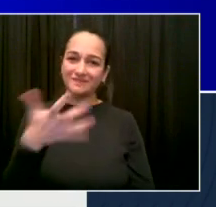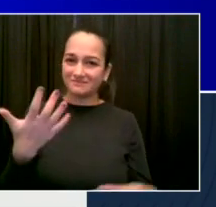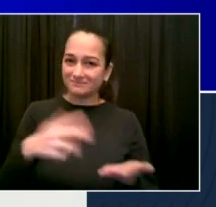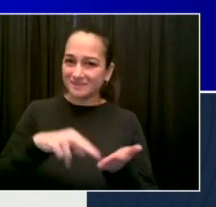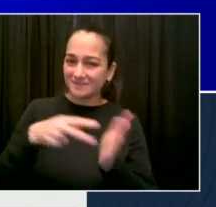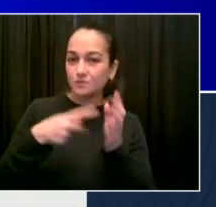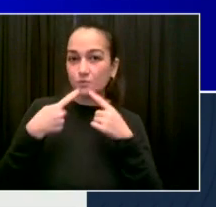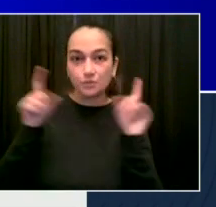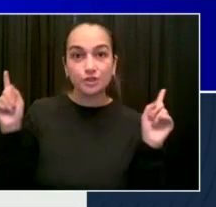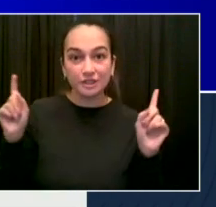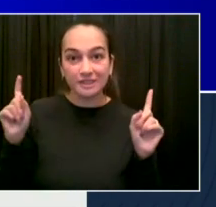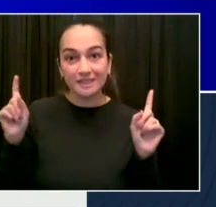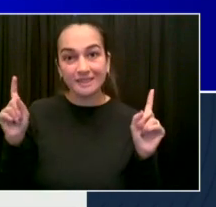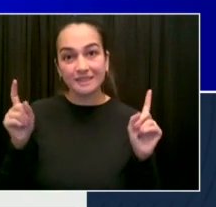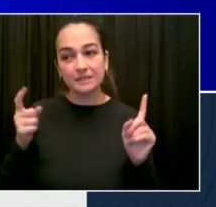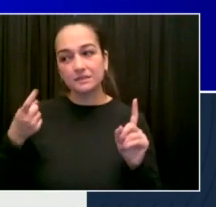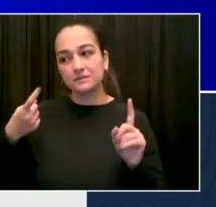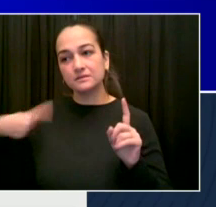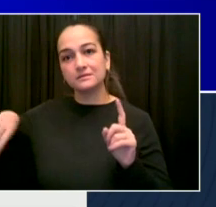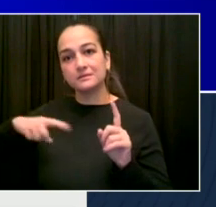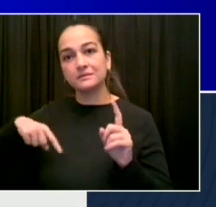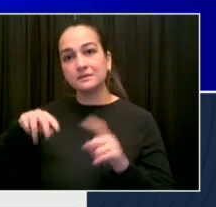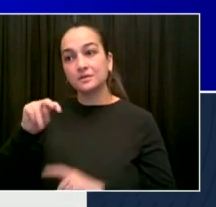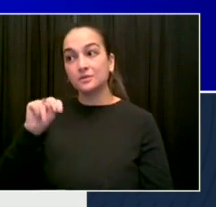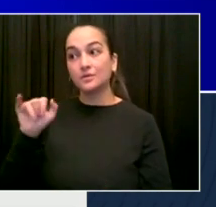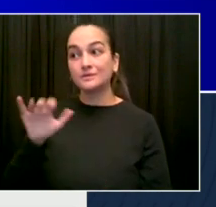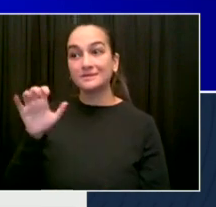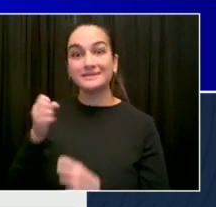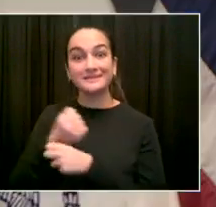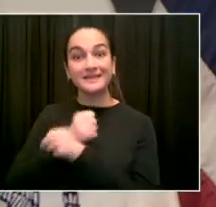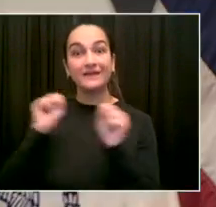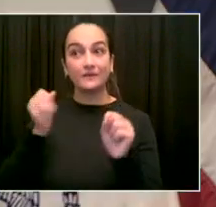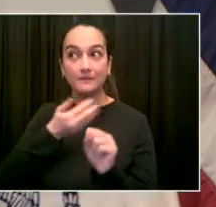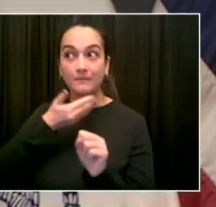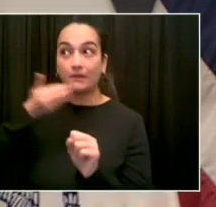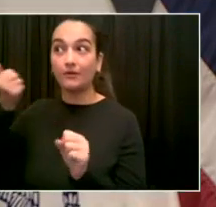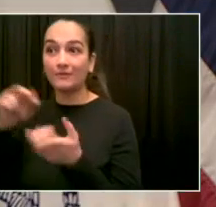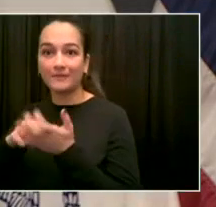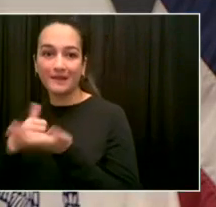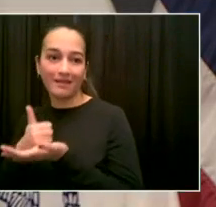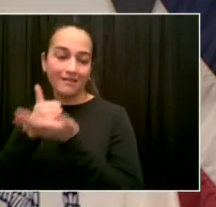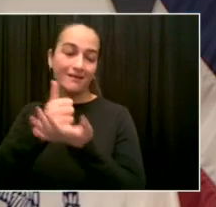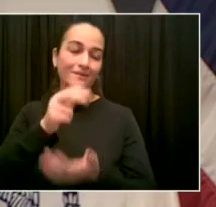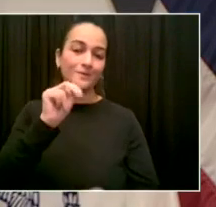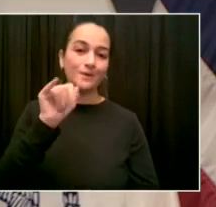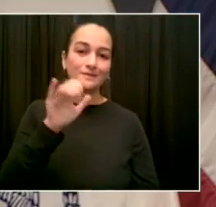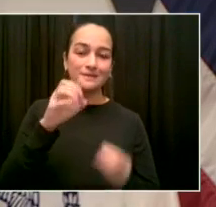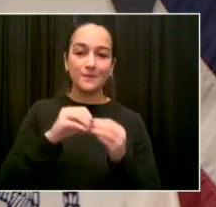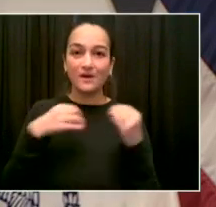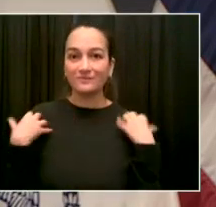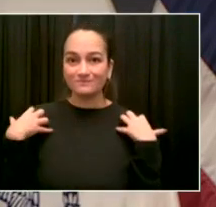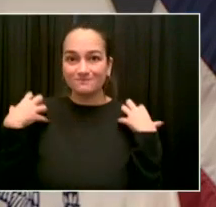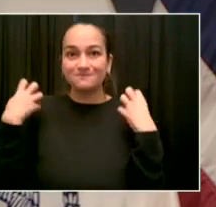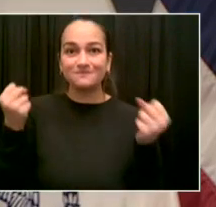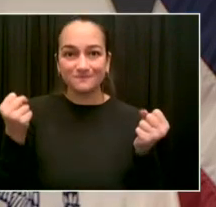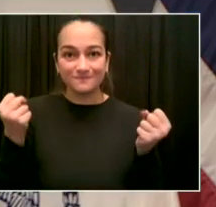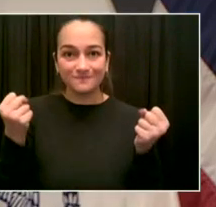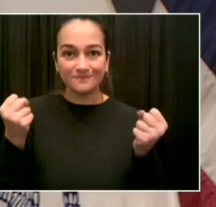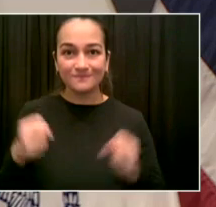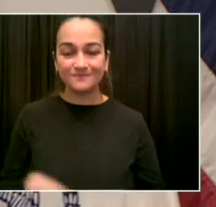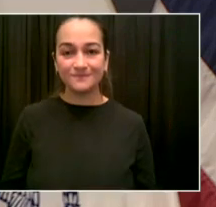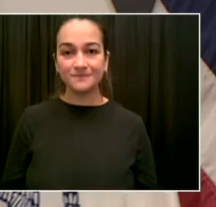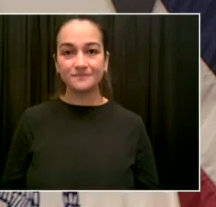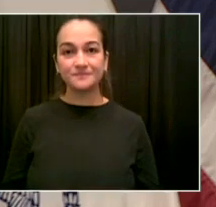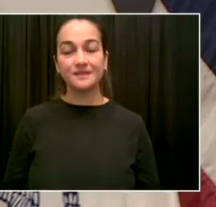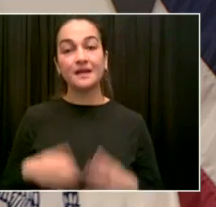that in the next few days. And also related to public safety, obviously the ongoing work to improve the situation on